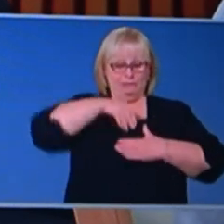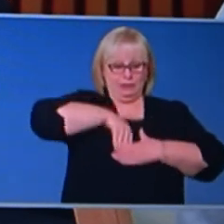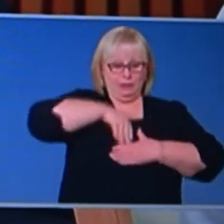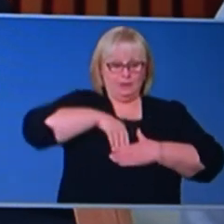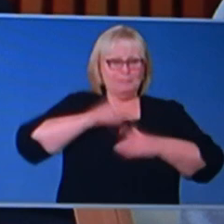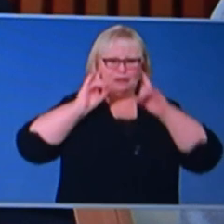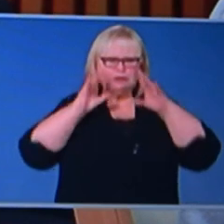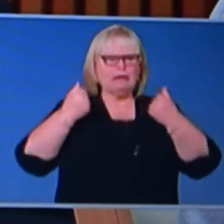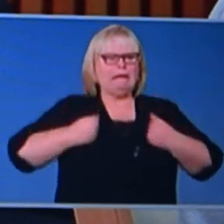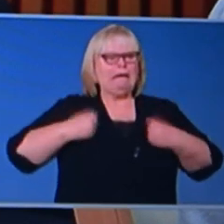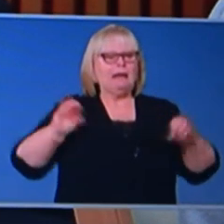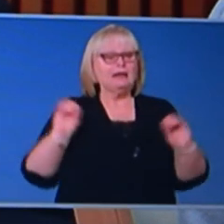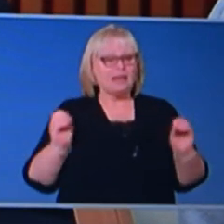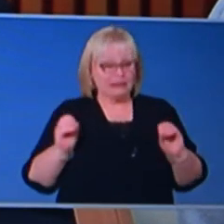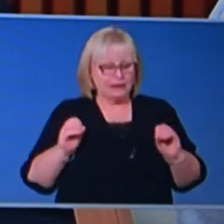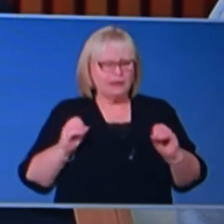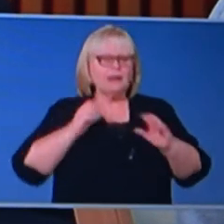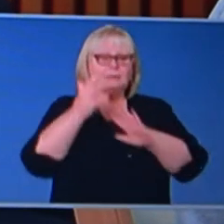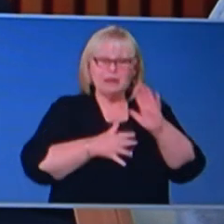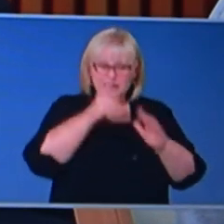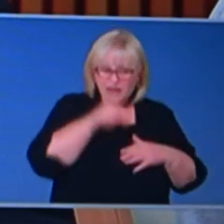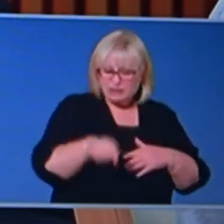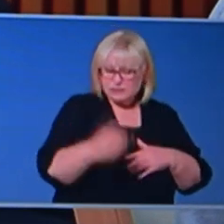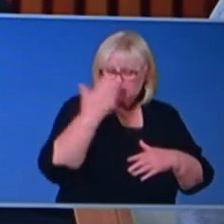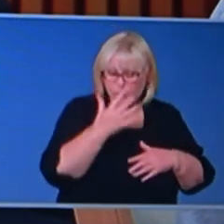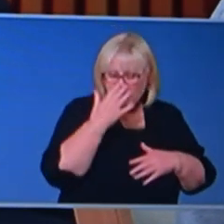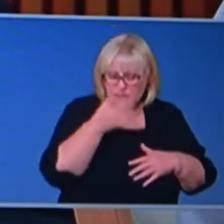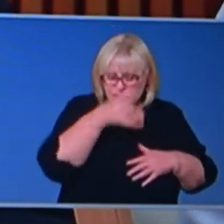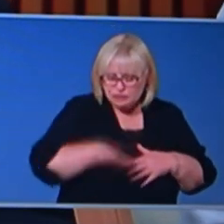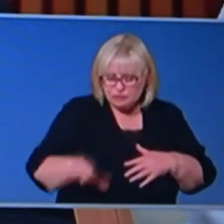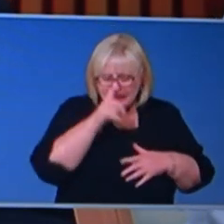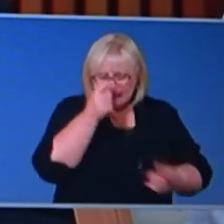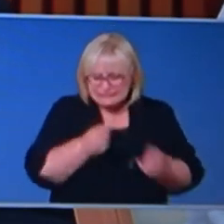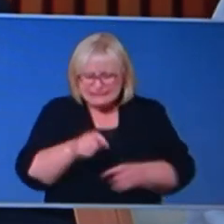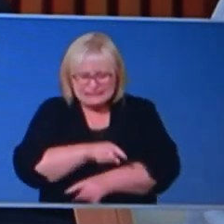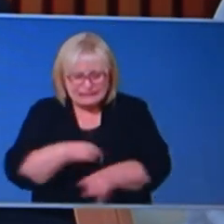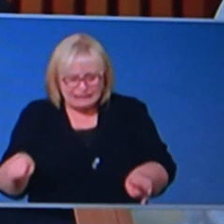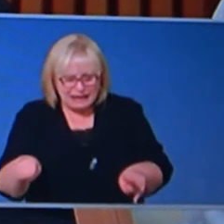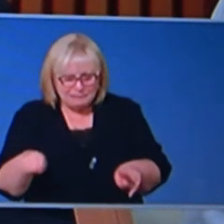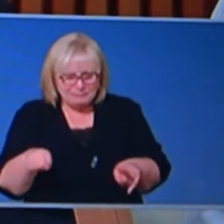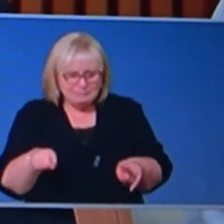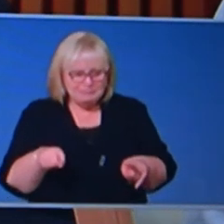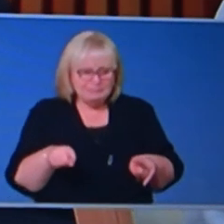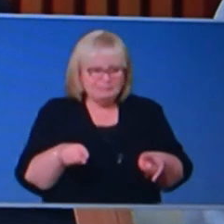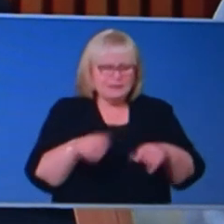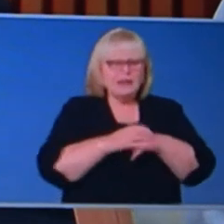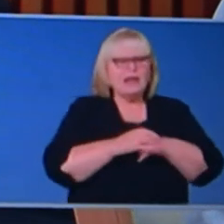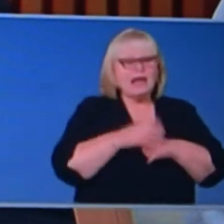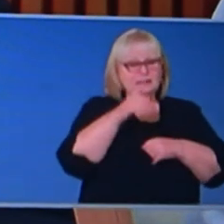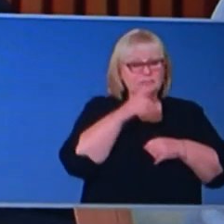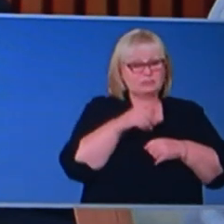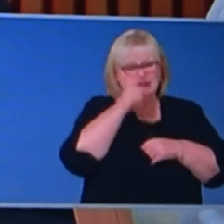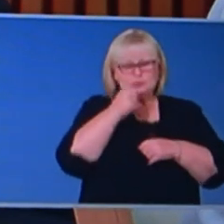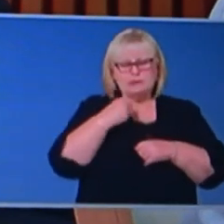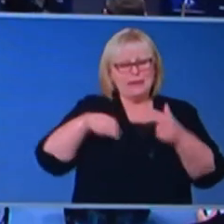whether you'll do cohort testing of school aged children and what your advice is today on asymptomatic transmission among school children?